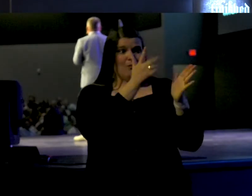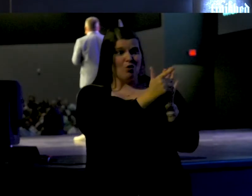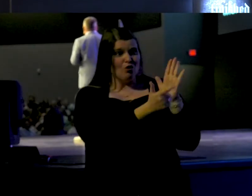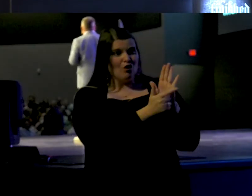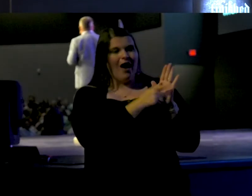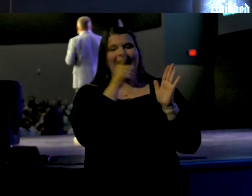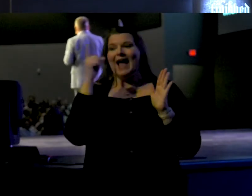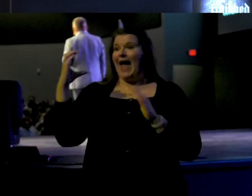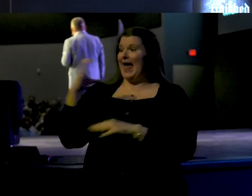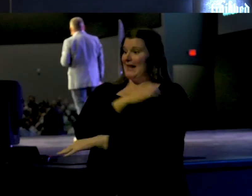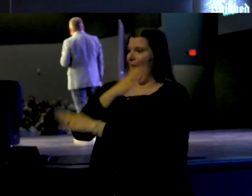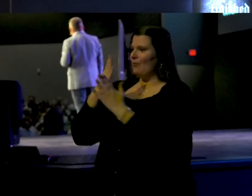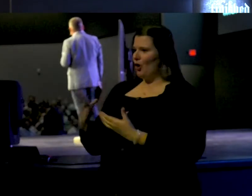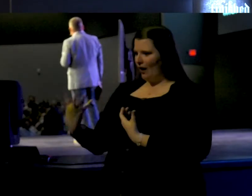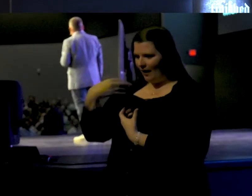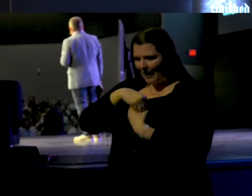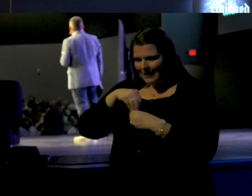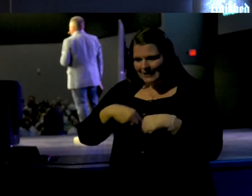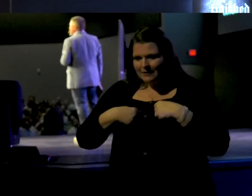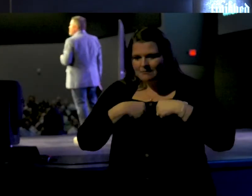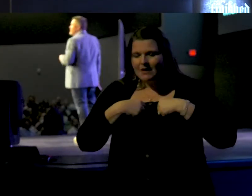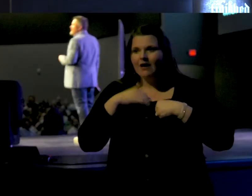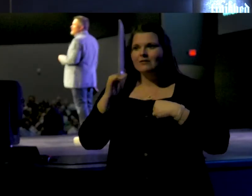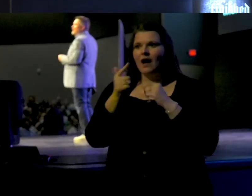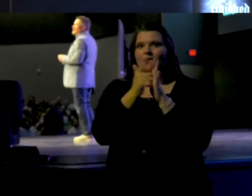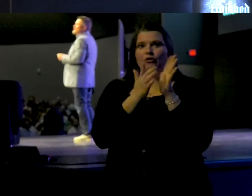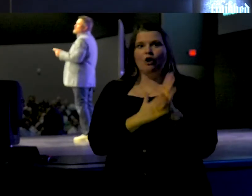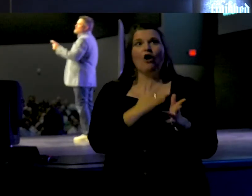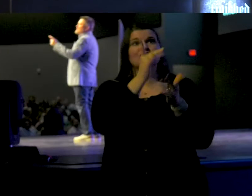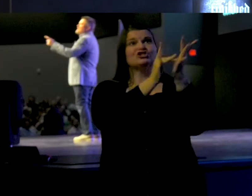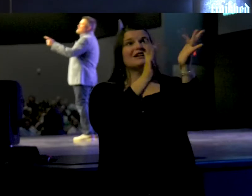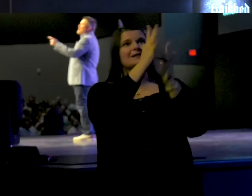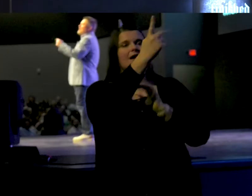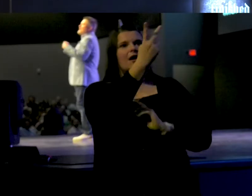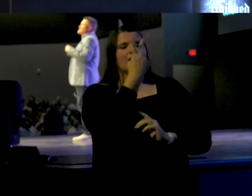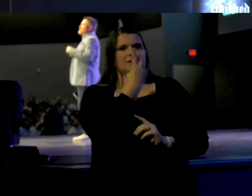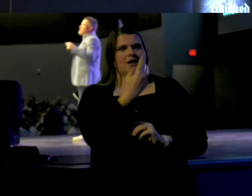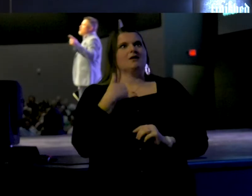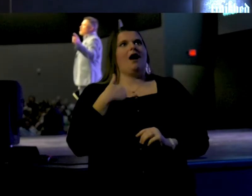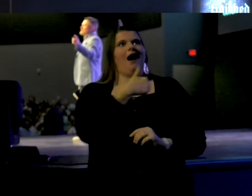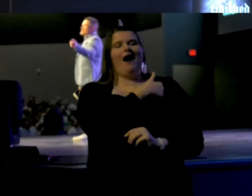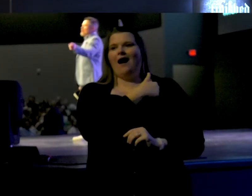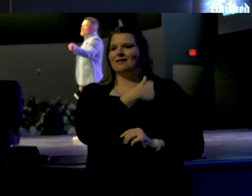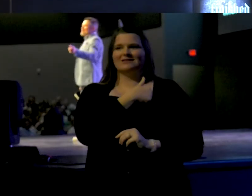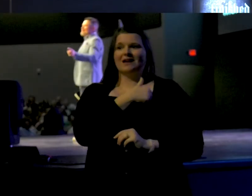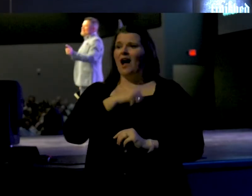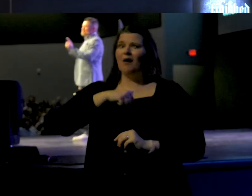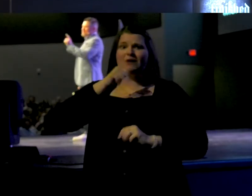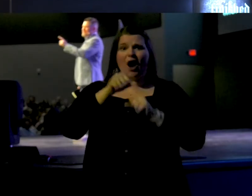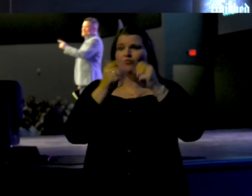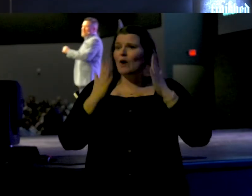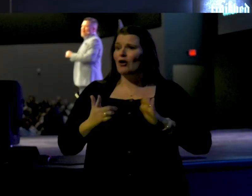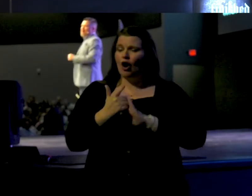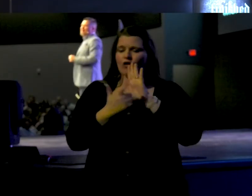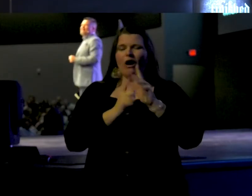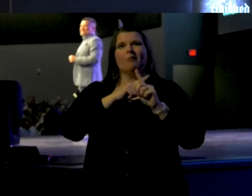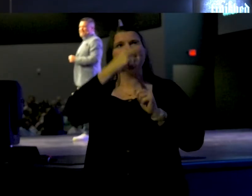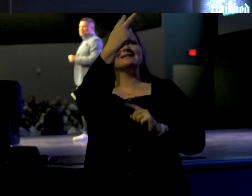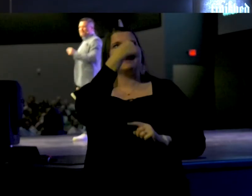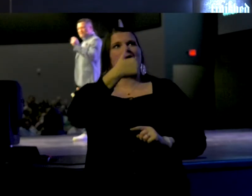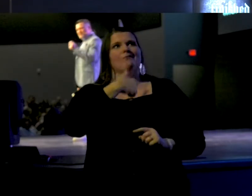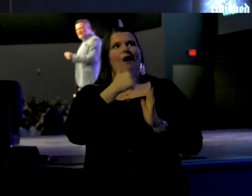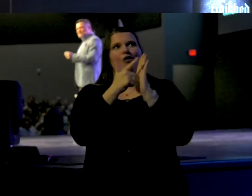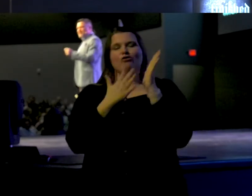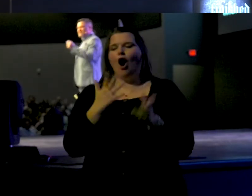the law enabler comes to live in us so that the law maker sees us no longer as law breakers but as law